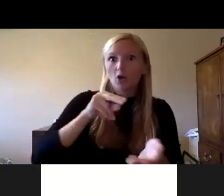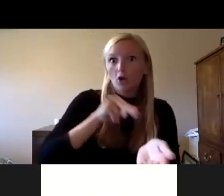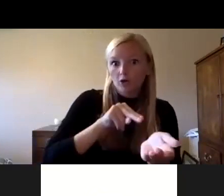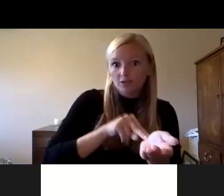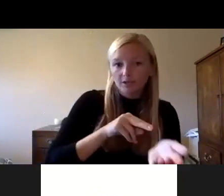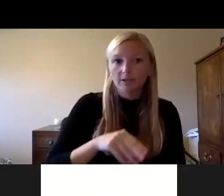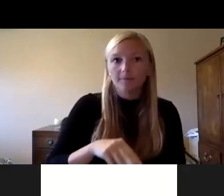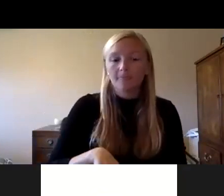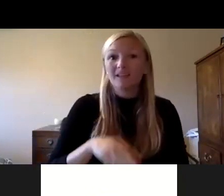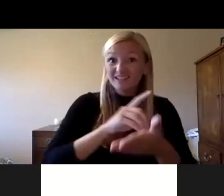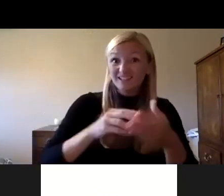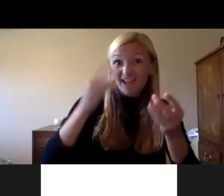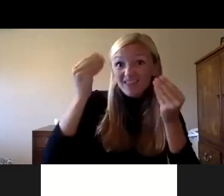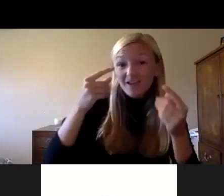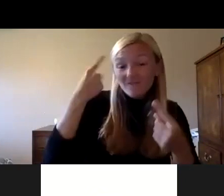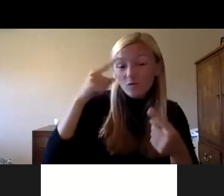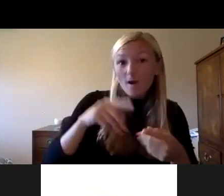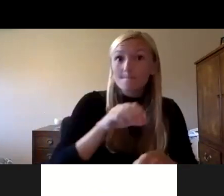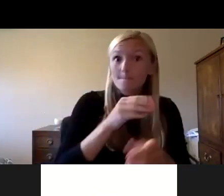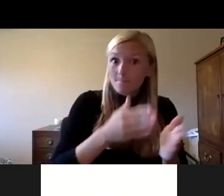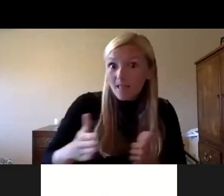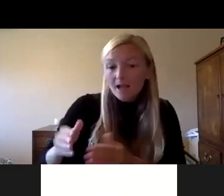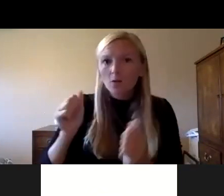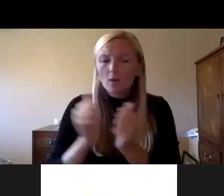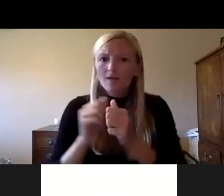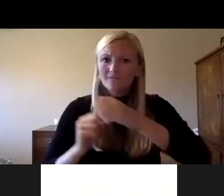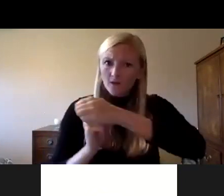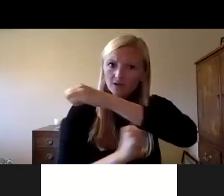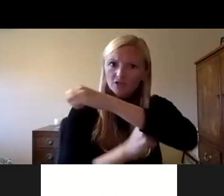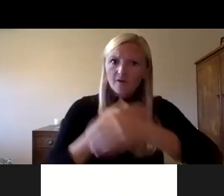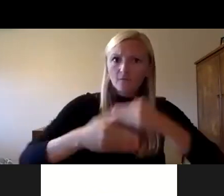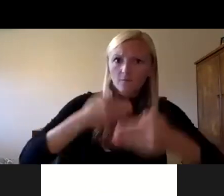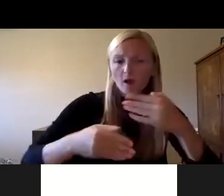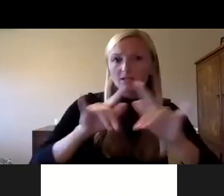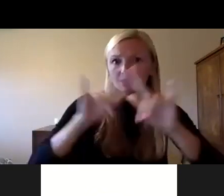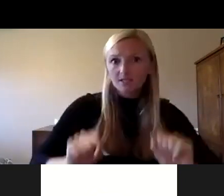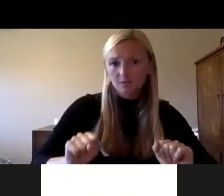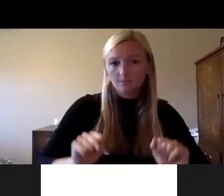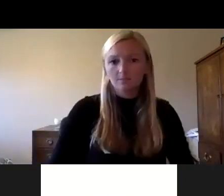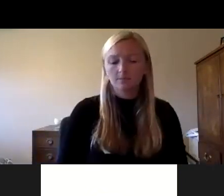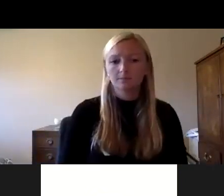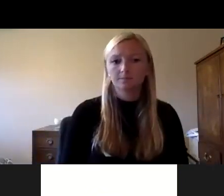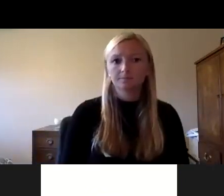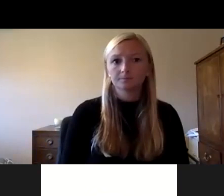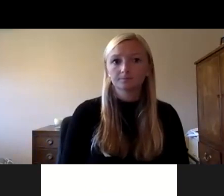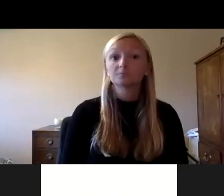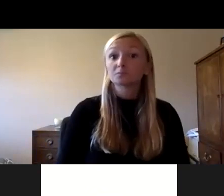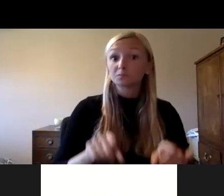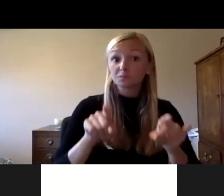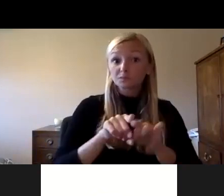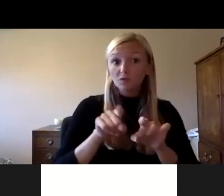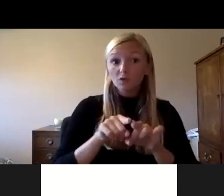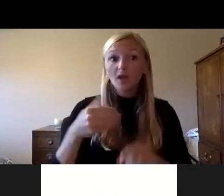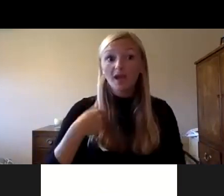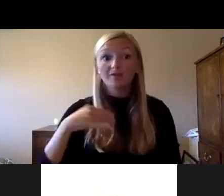methodology for facility planning with a foundation in process of systems redesign and we also have uh